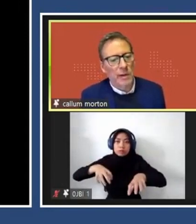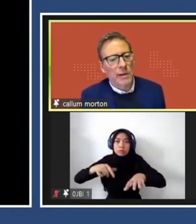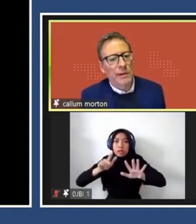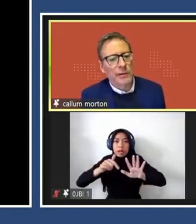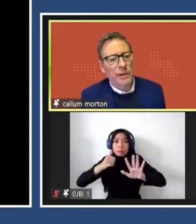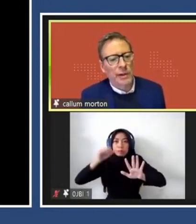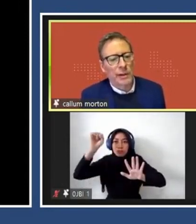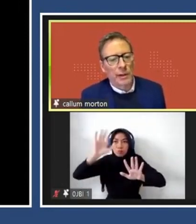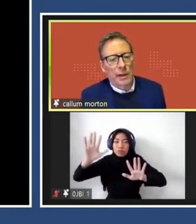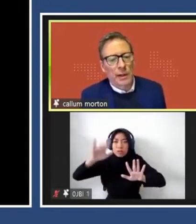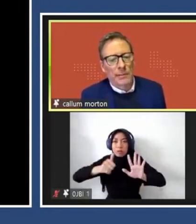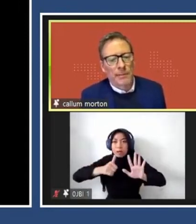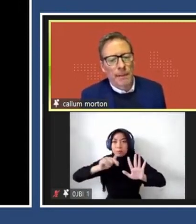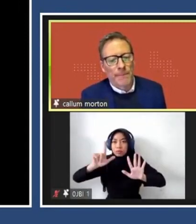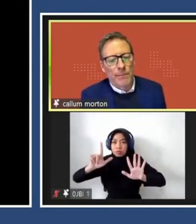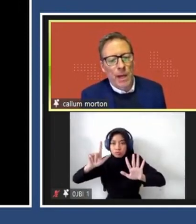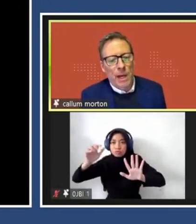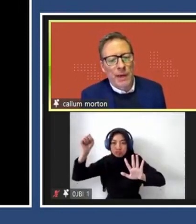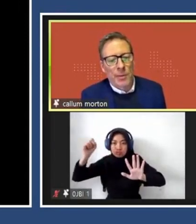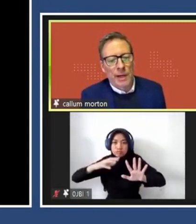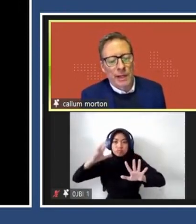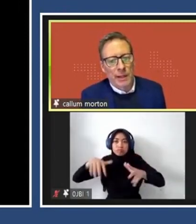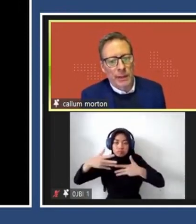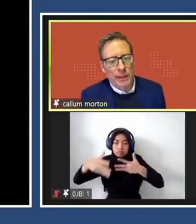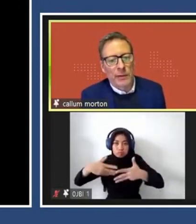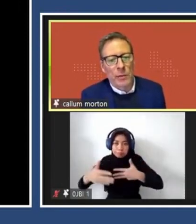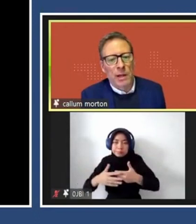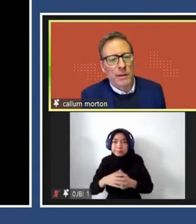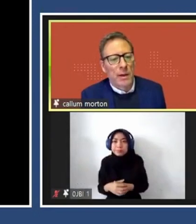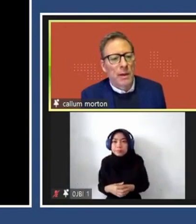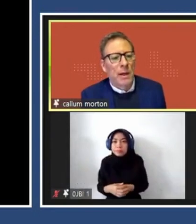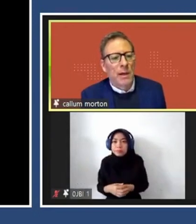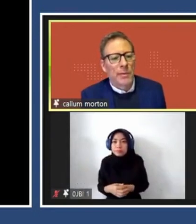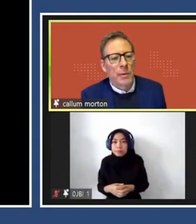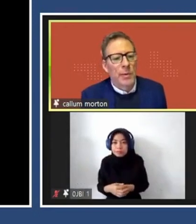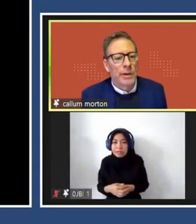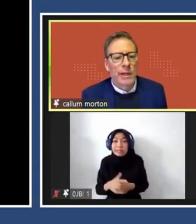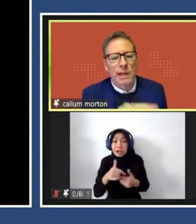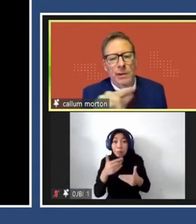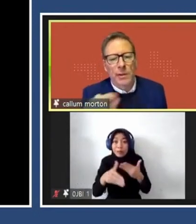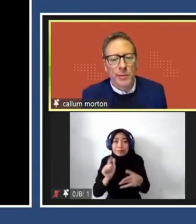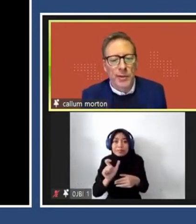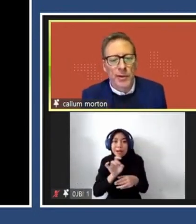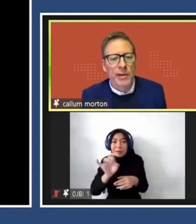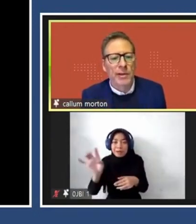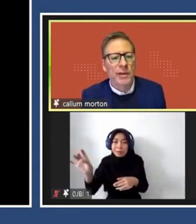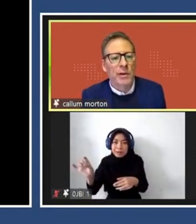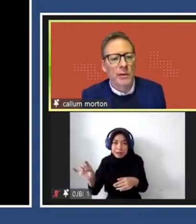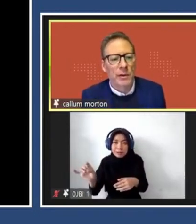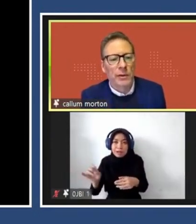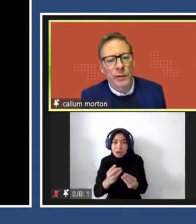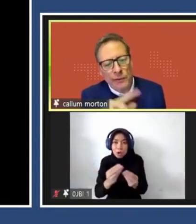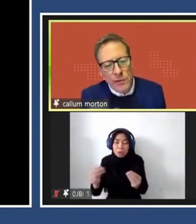four seasons in Australia, and they operate in completely different ways. So, we wanted to cut it open